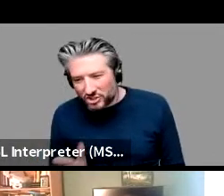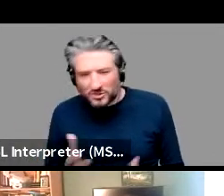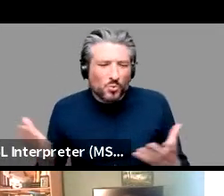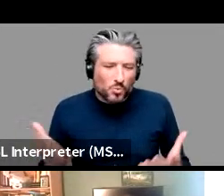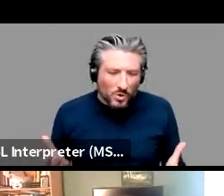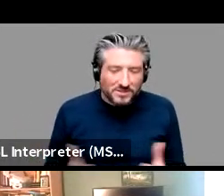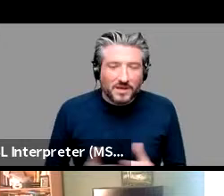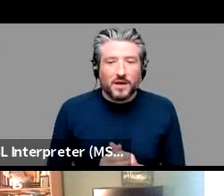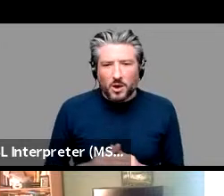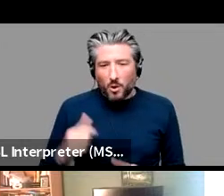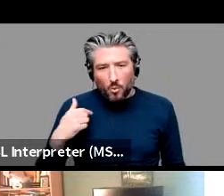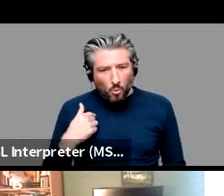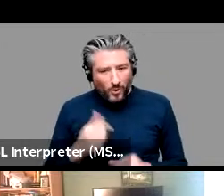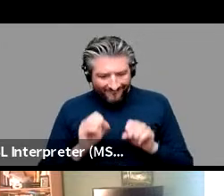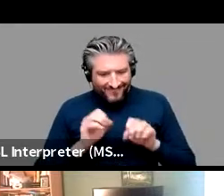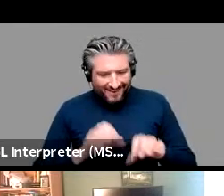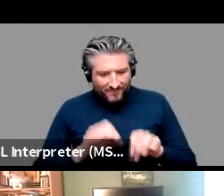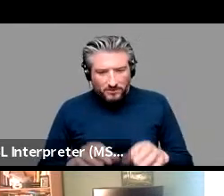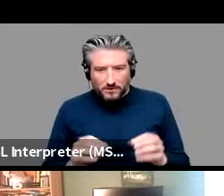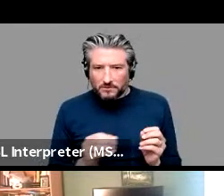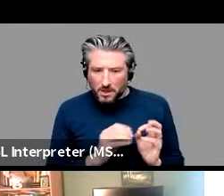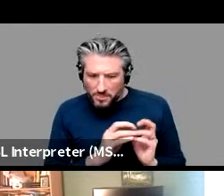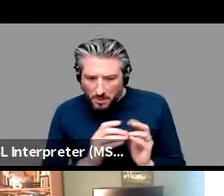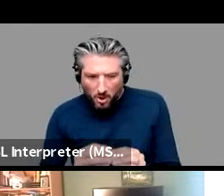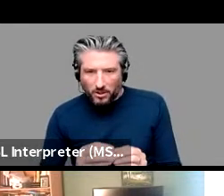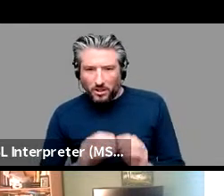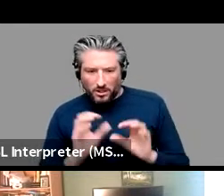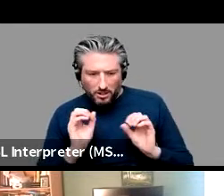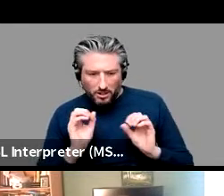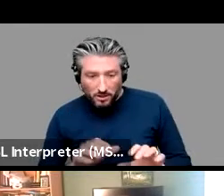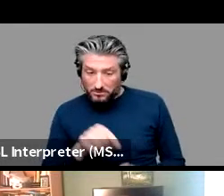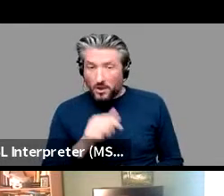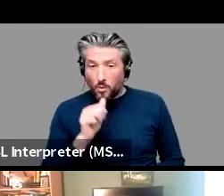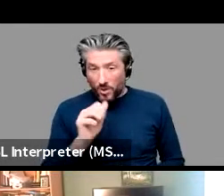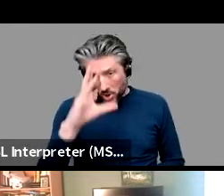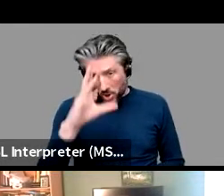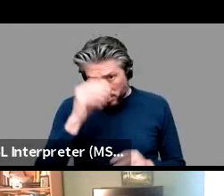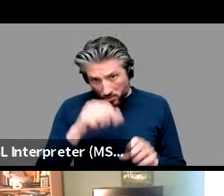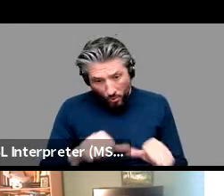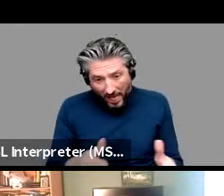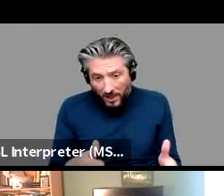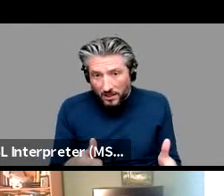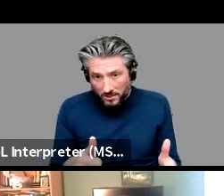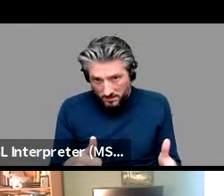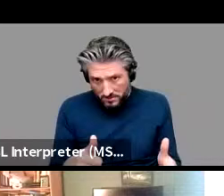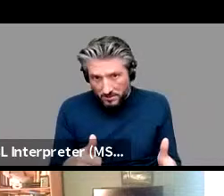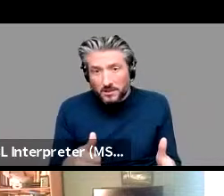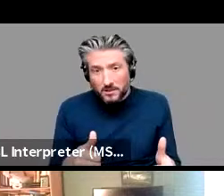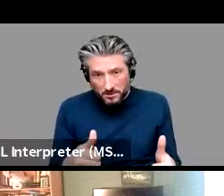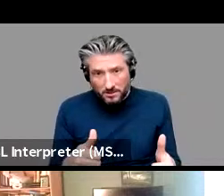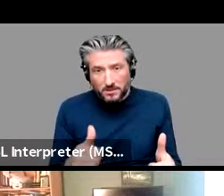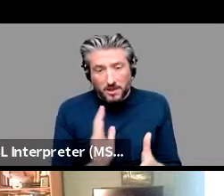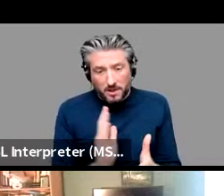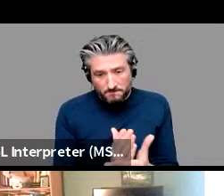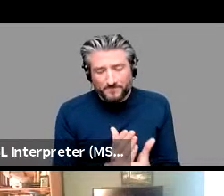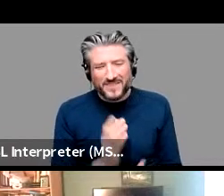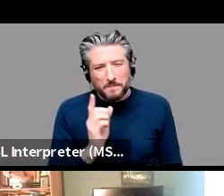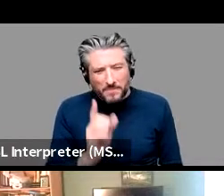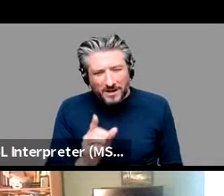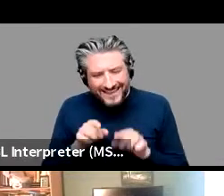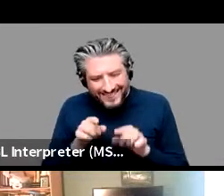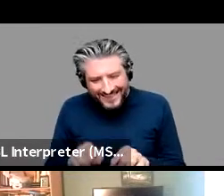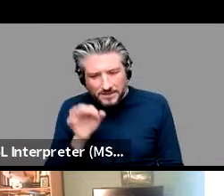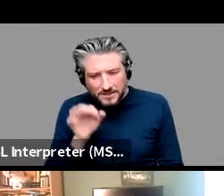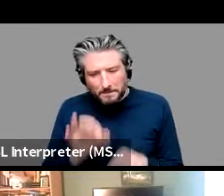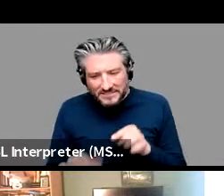when you give the model that information it learns it learns really really well from that it's just that this particular phenomenon we knew from the